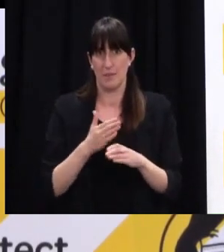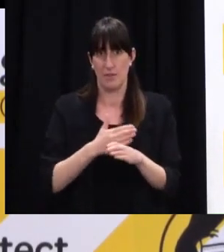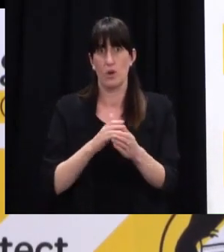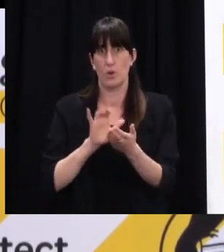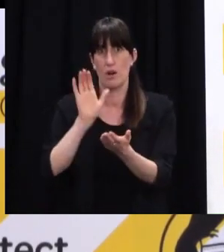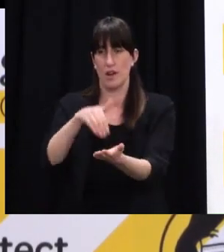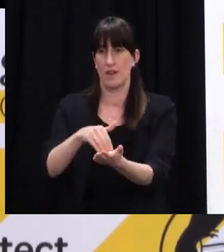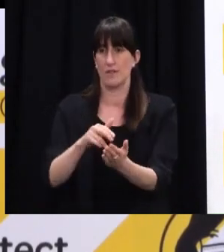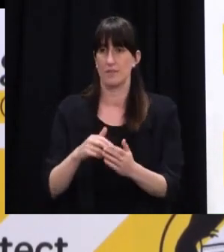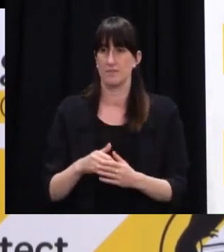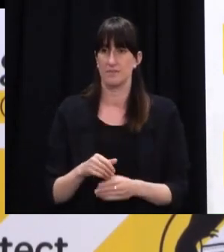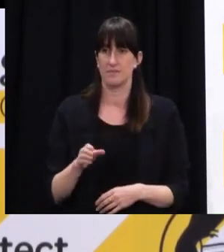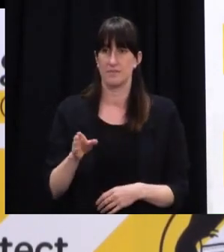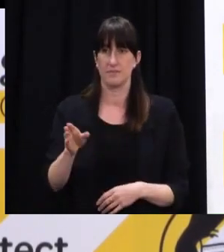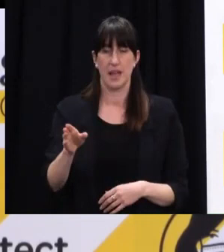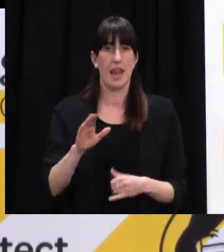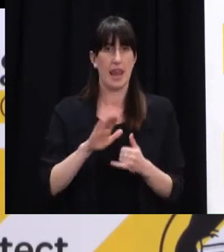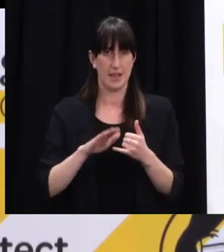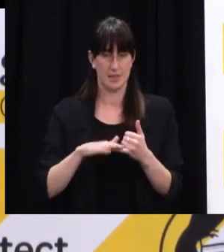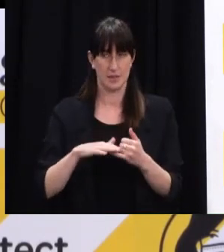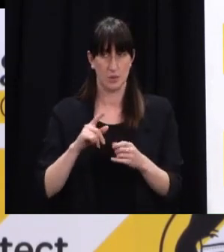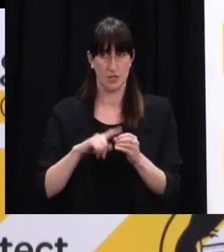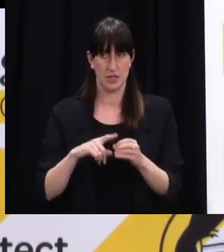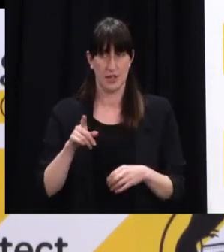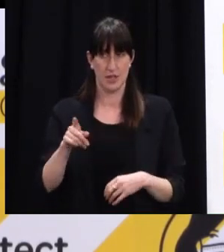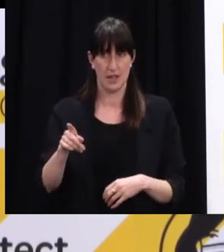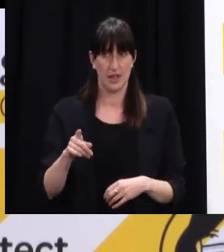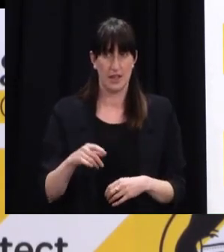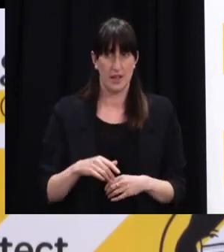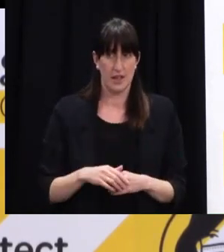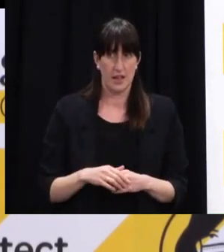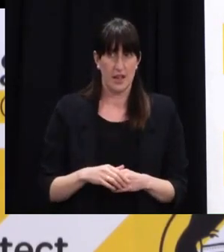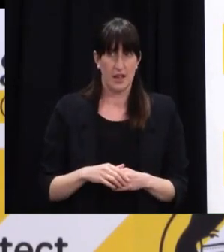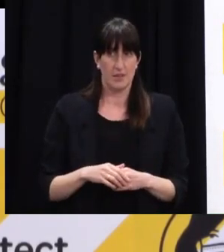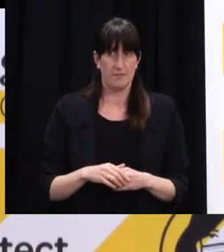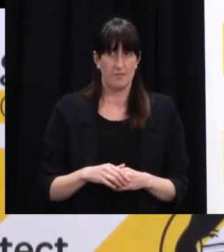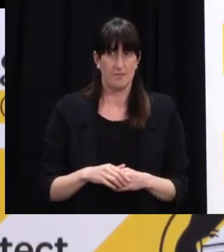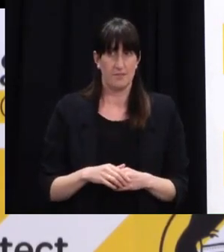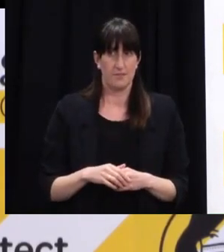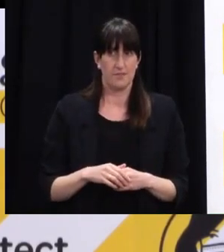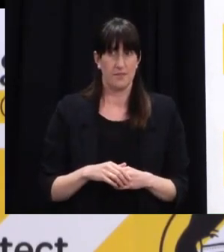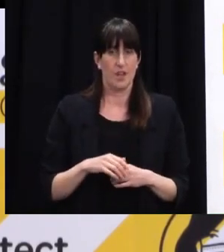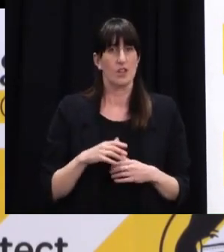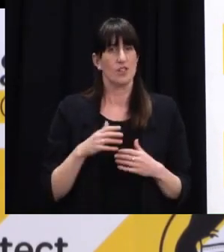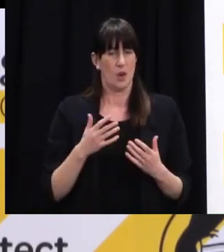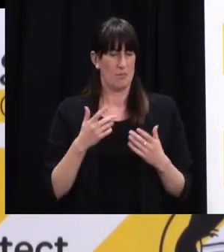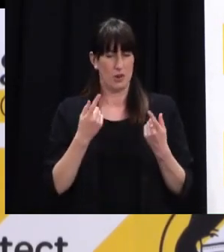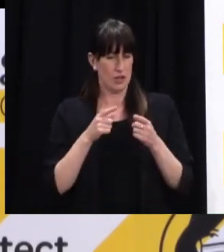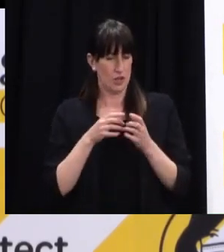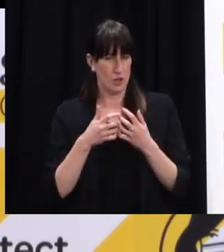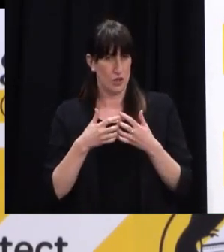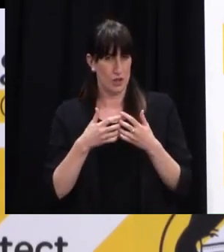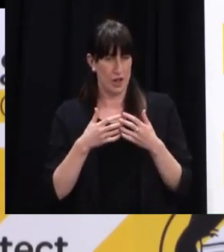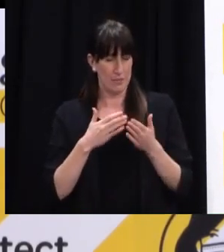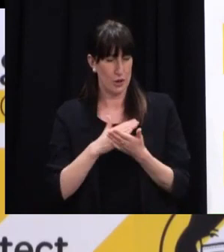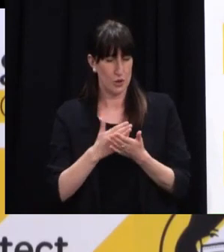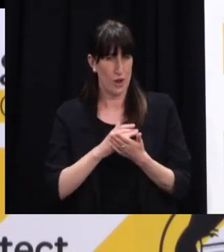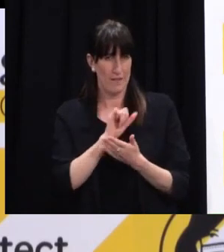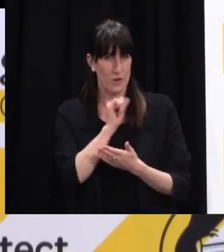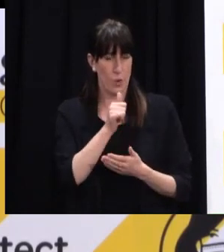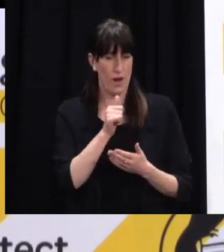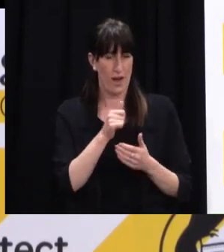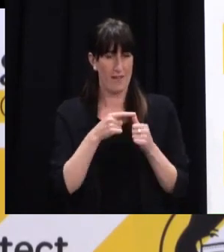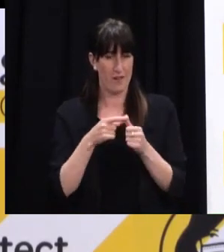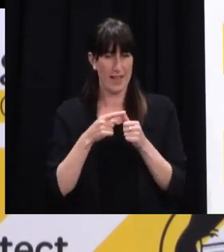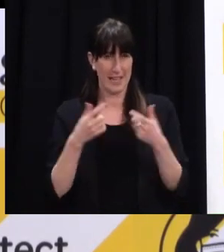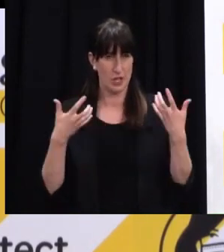the amount of COVID cases coming into MIQ as seen through those day-01 tests, so I'm not sure that that actually marries. But also, can I just ask, in terms of the advice